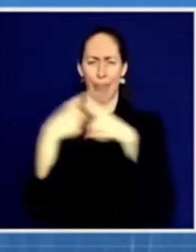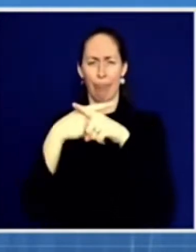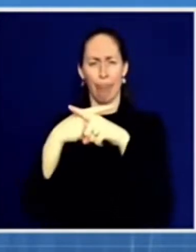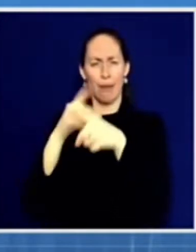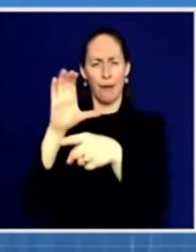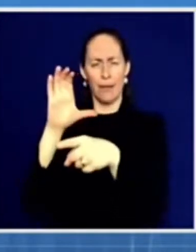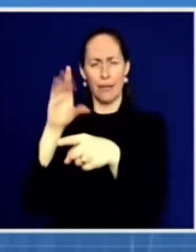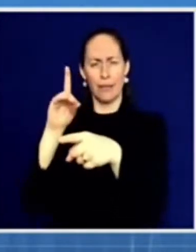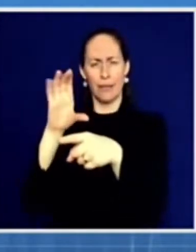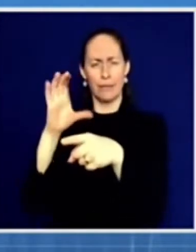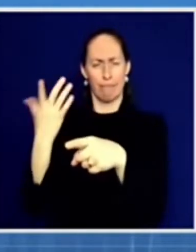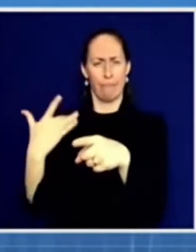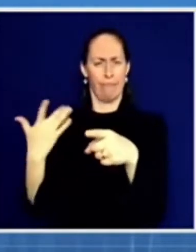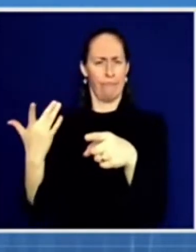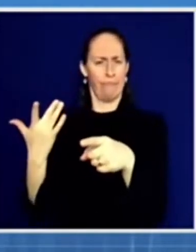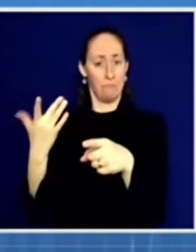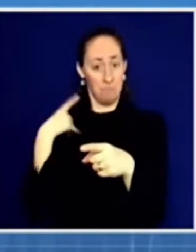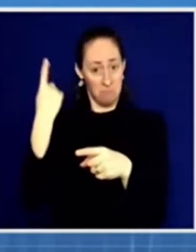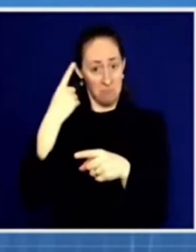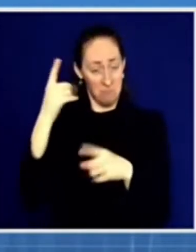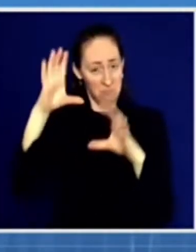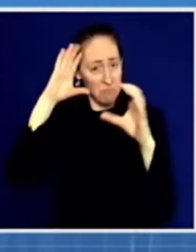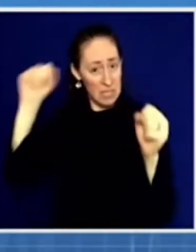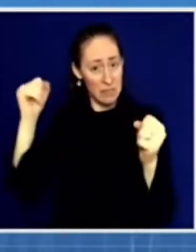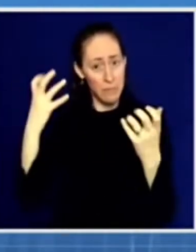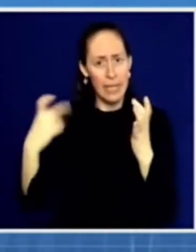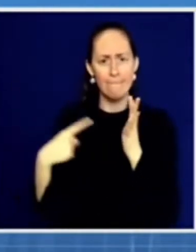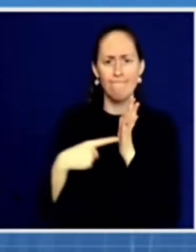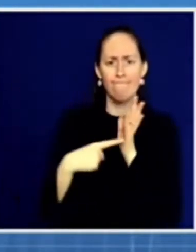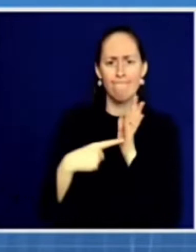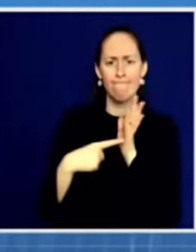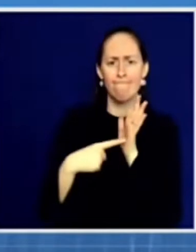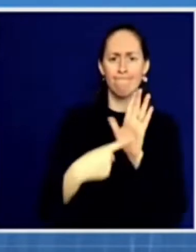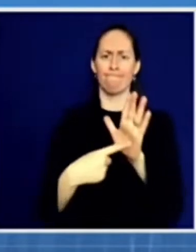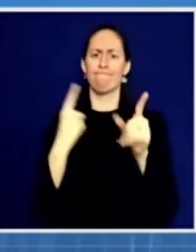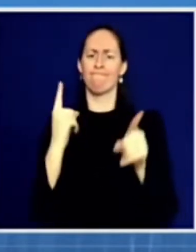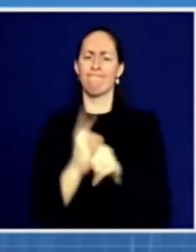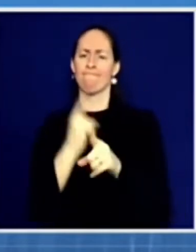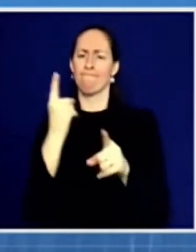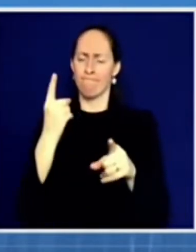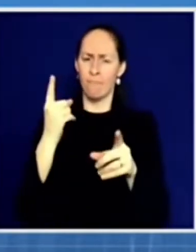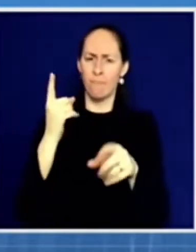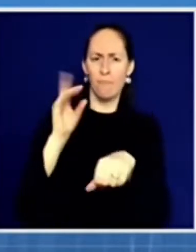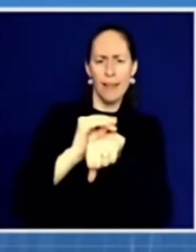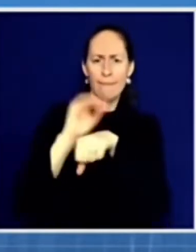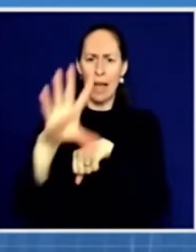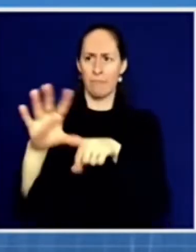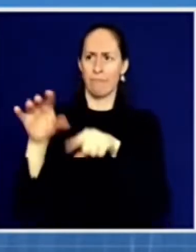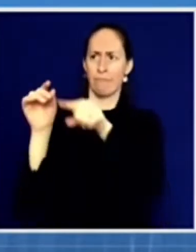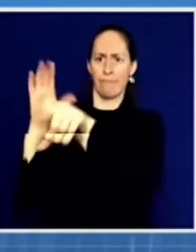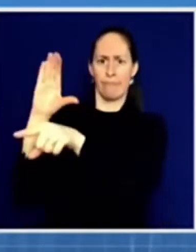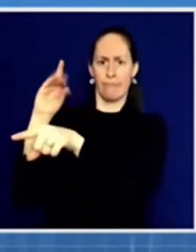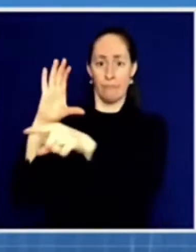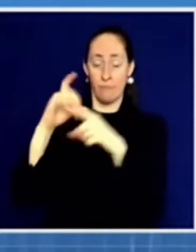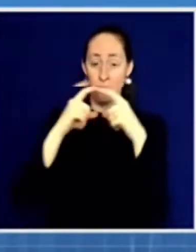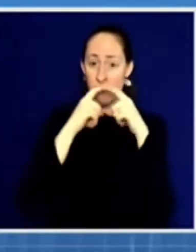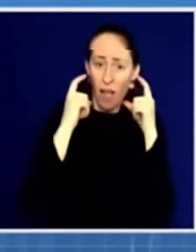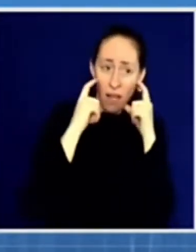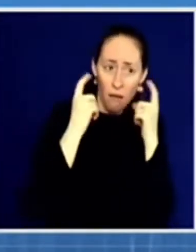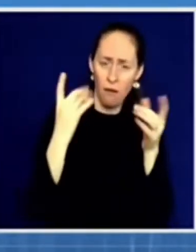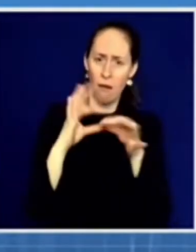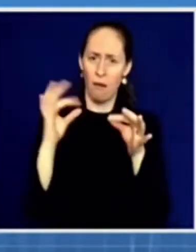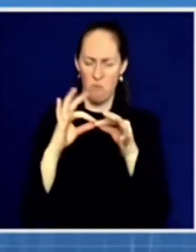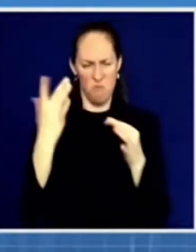modeling the best public health advice when masks were required, why isn't he doing more to show the country what you can do once you are